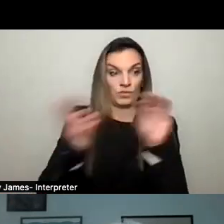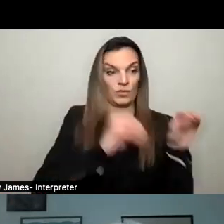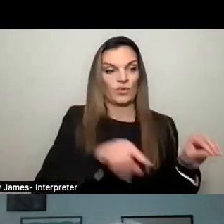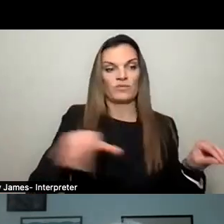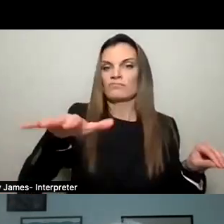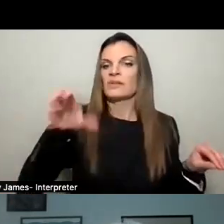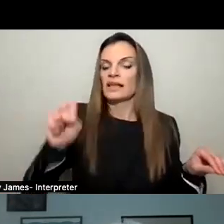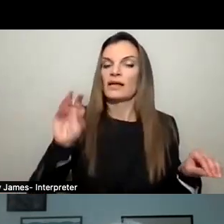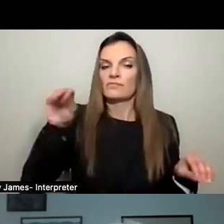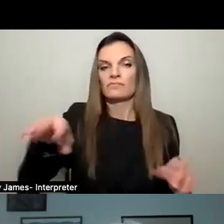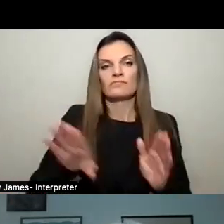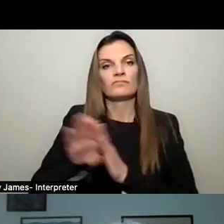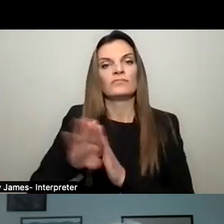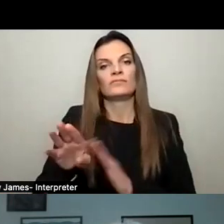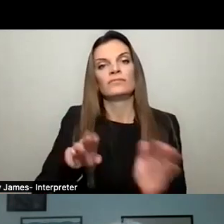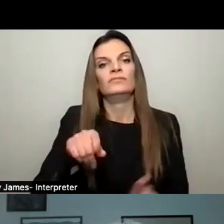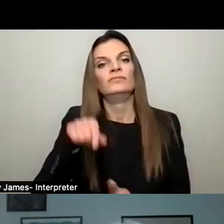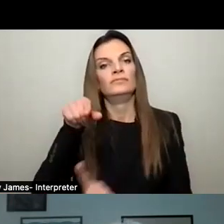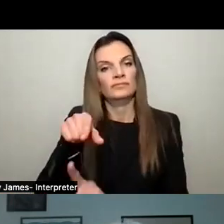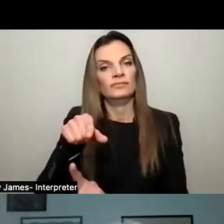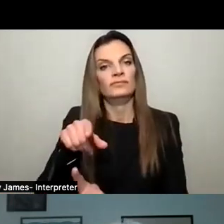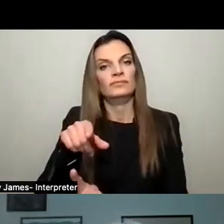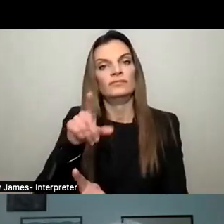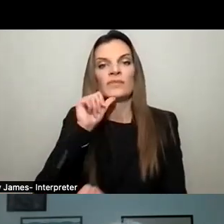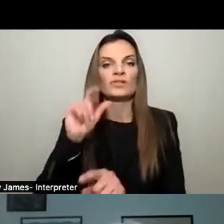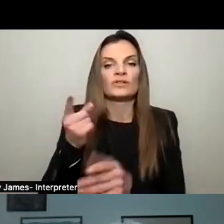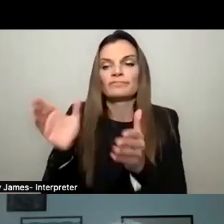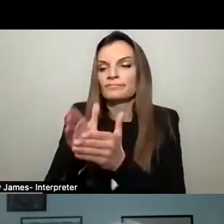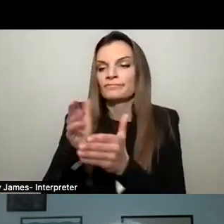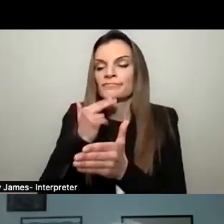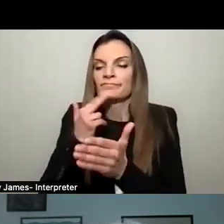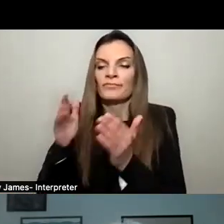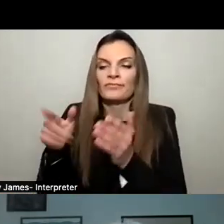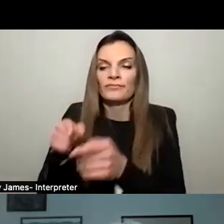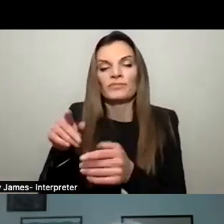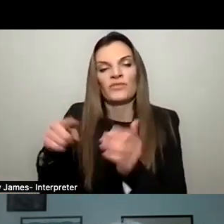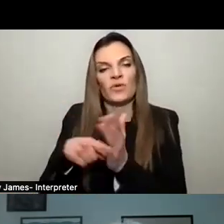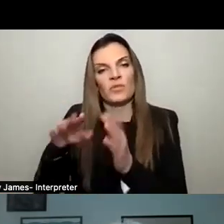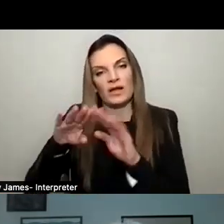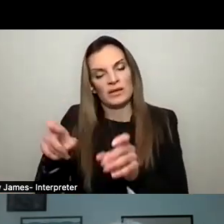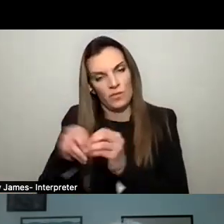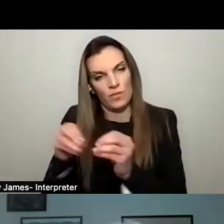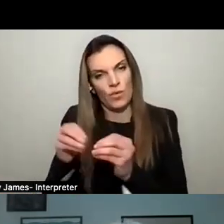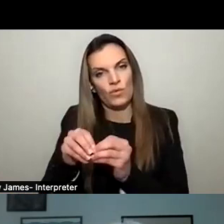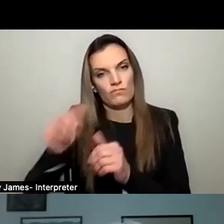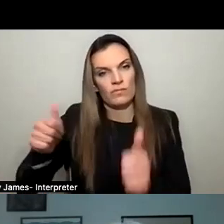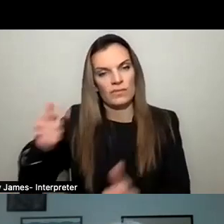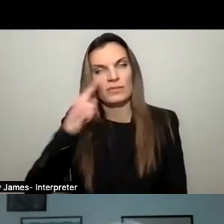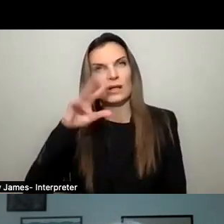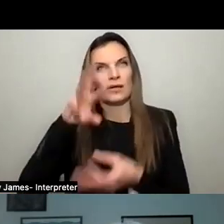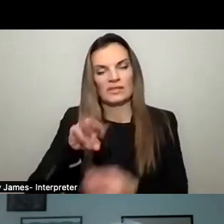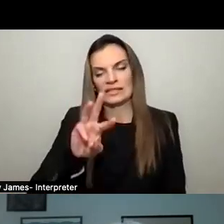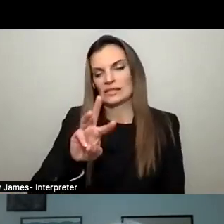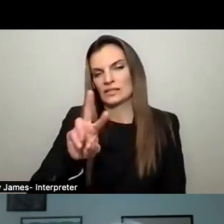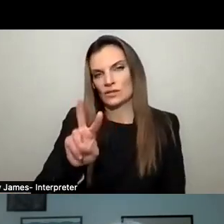we don't stand by a small amount of affordable and workforce housing we currently have on edge on Hudson. We have 62, I believe, units